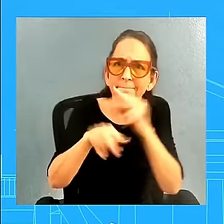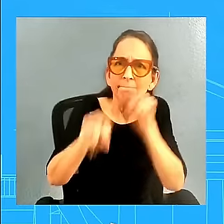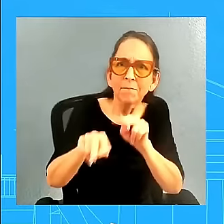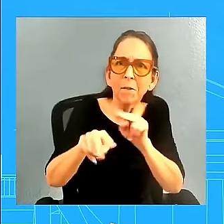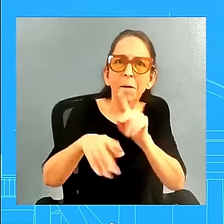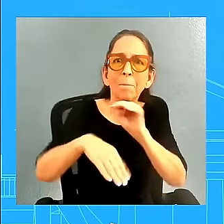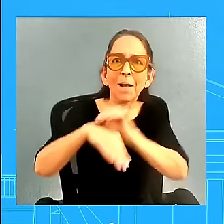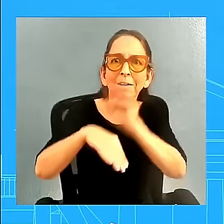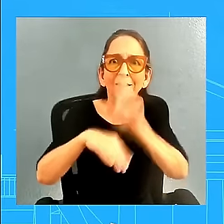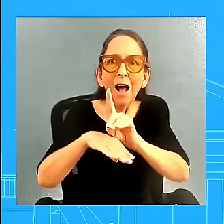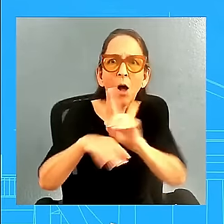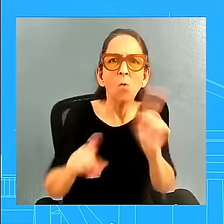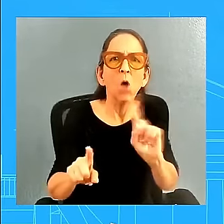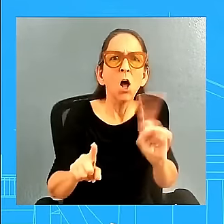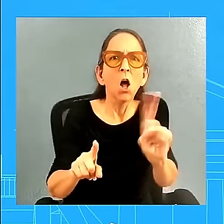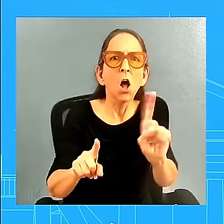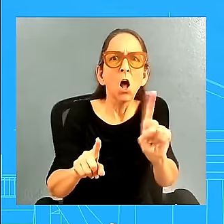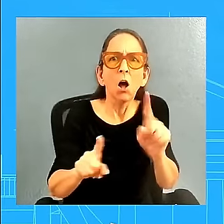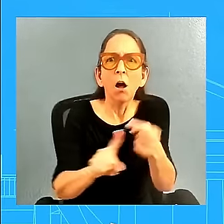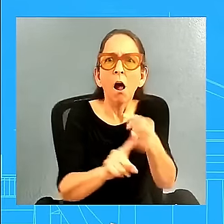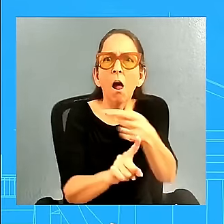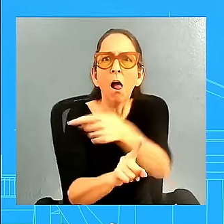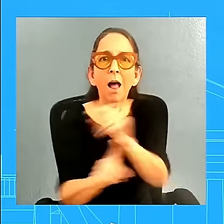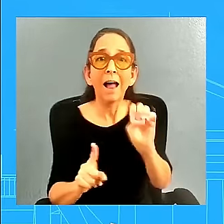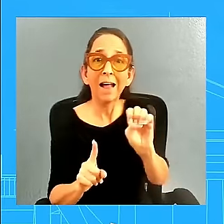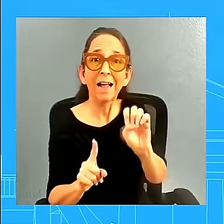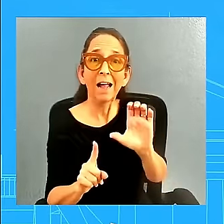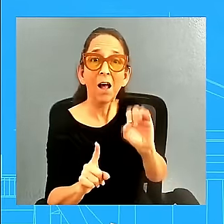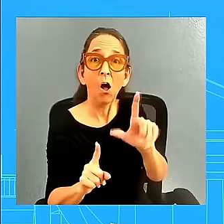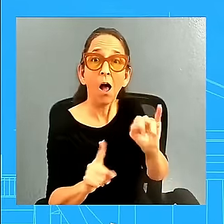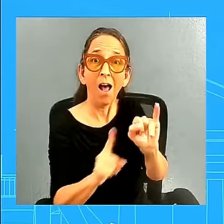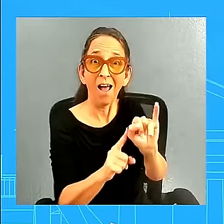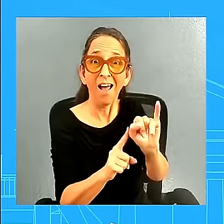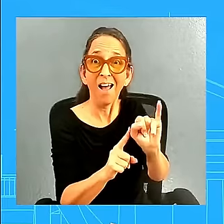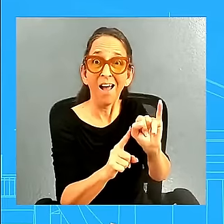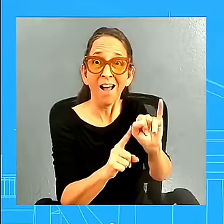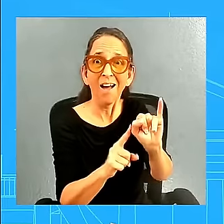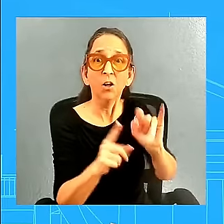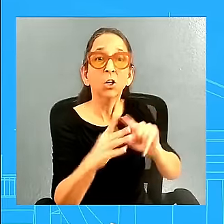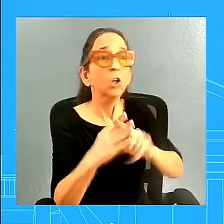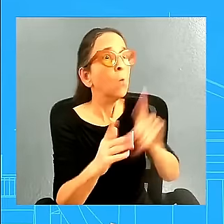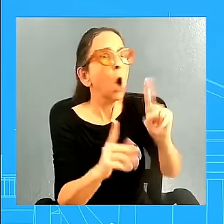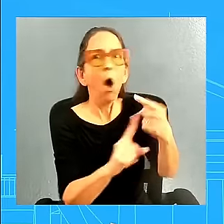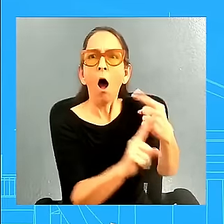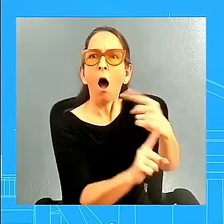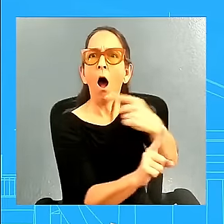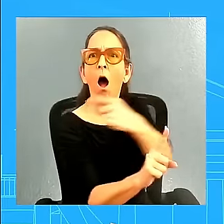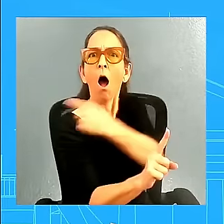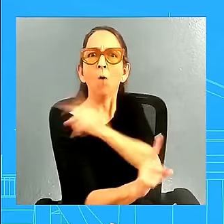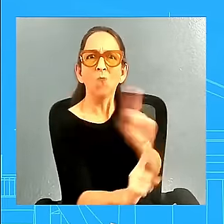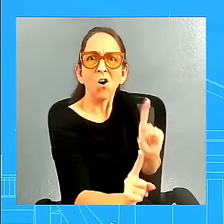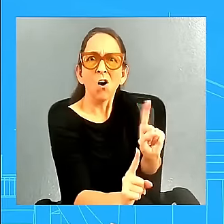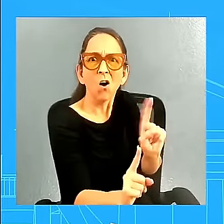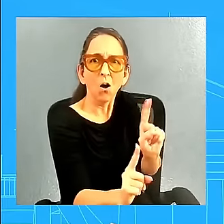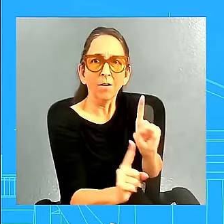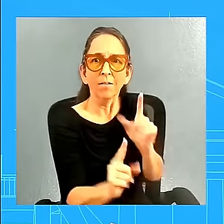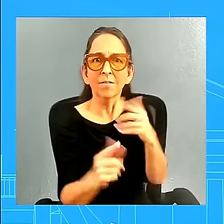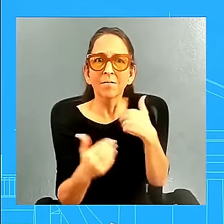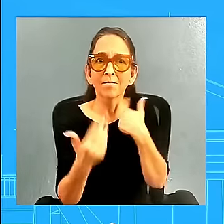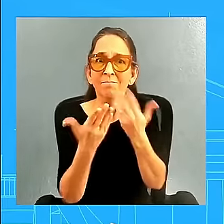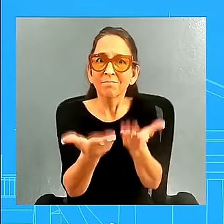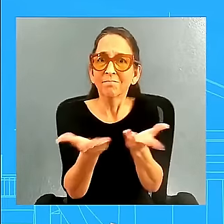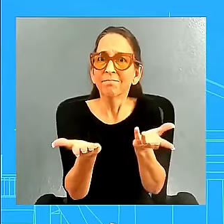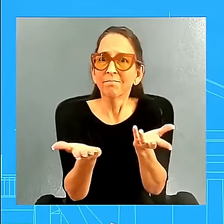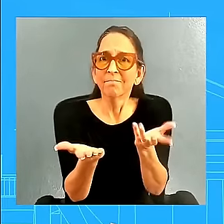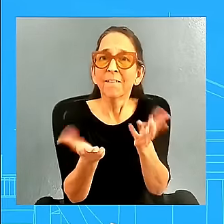E. coli outbreak. And so what I would suggest is that families, they need to and they must follow the latest CDC